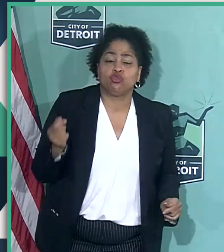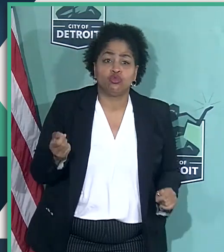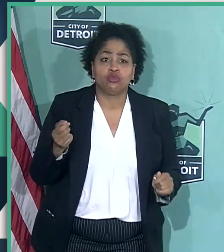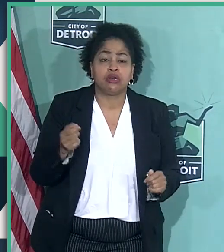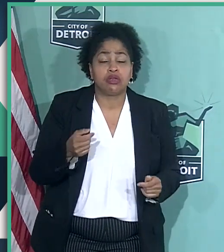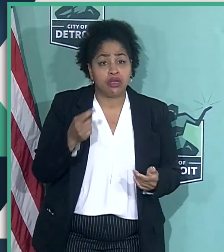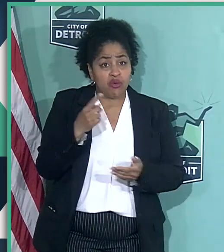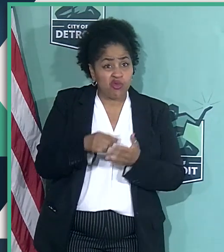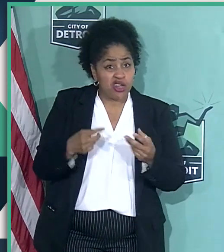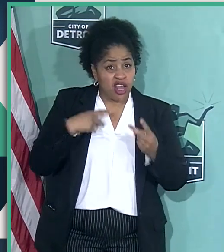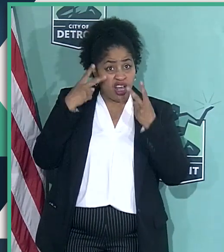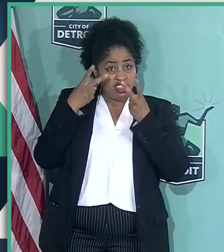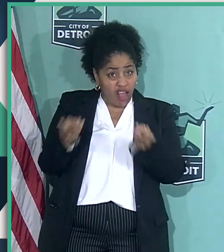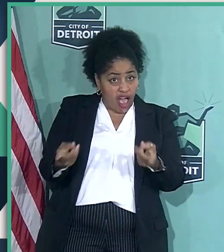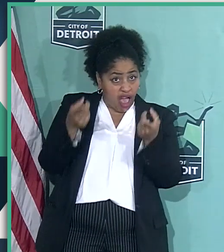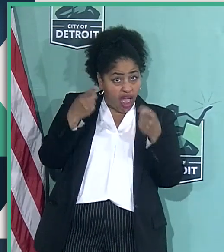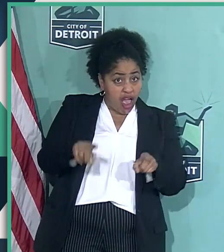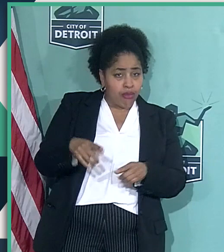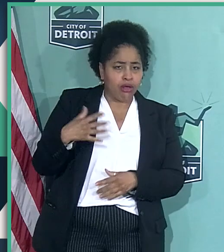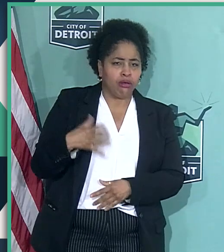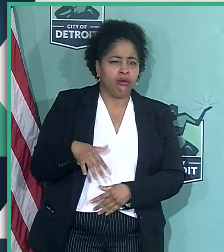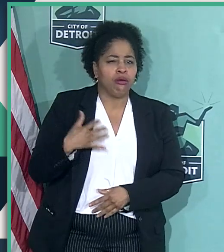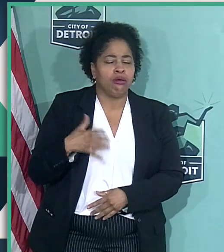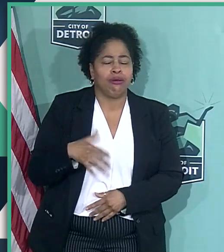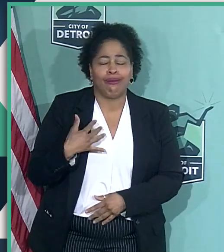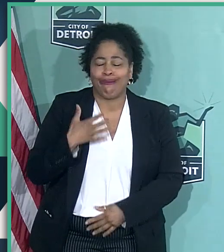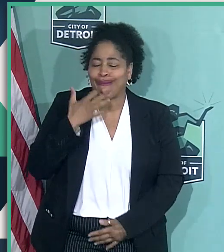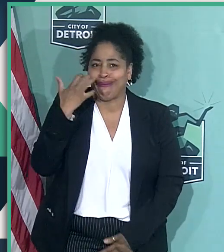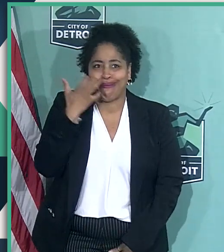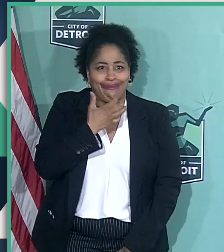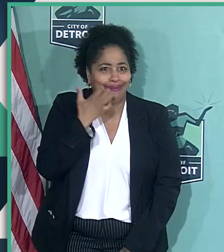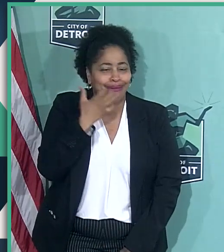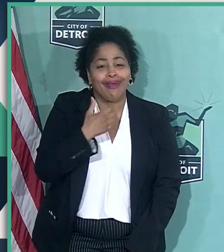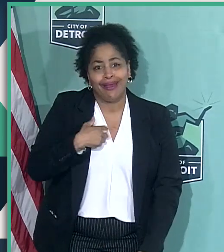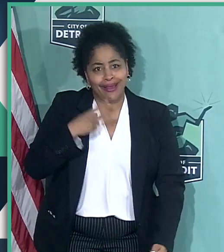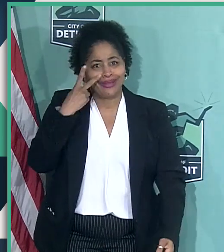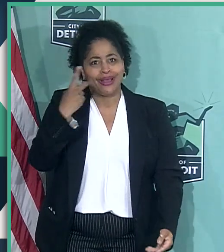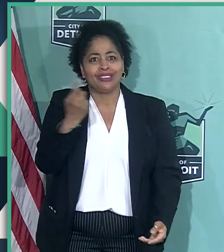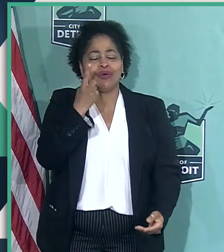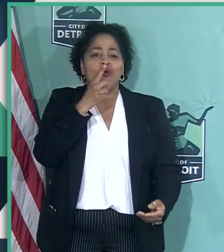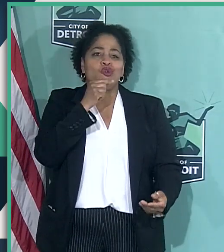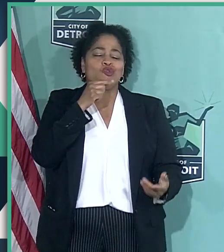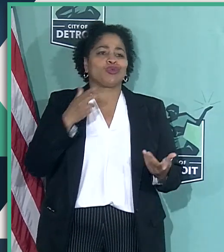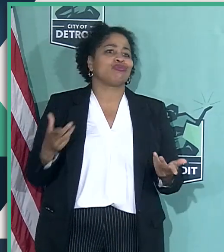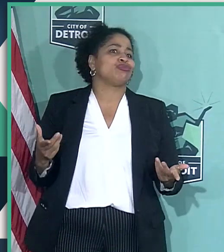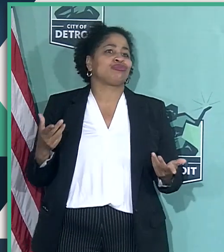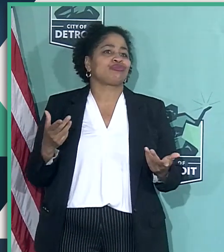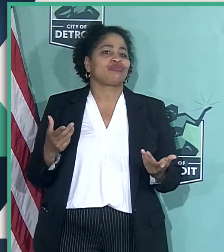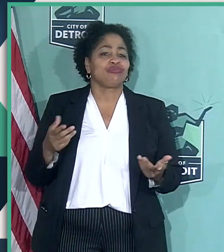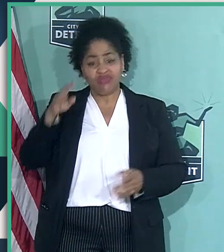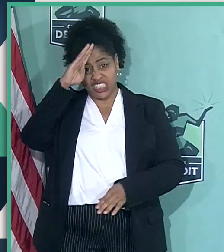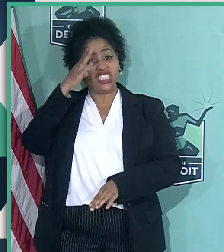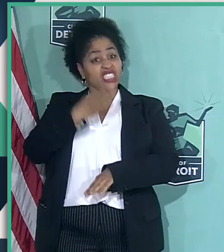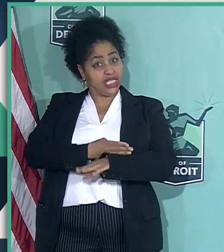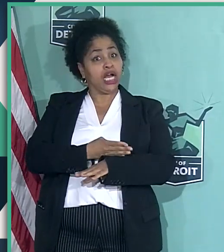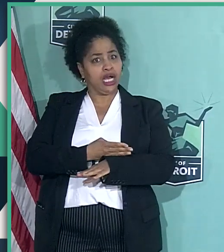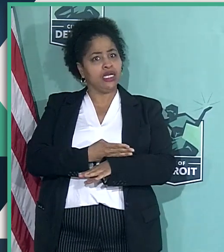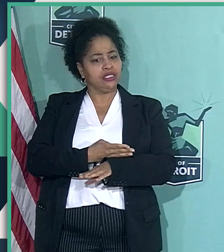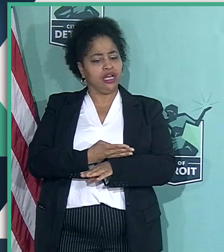watched happen was remarkable. I saw somebody who was a son of Detroit,